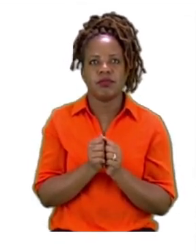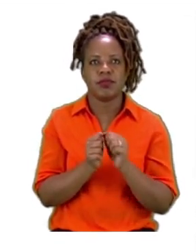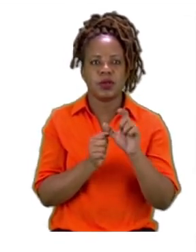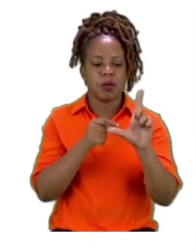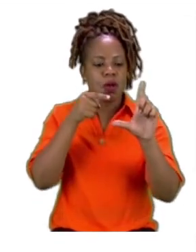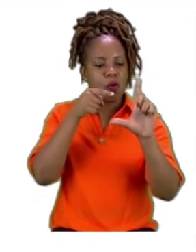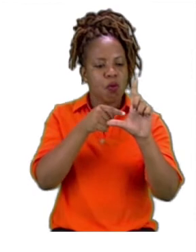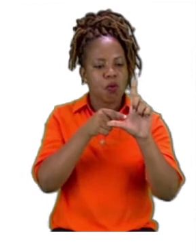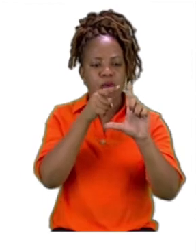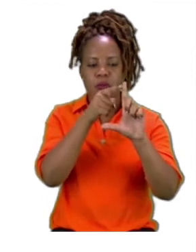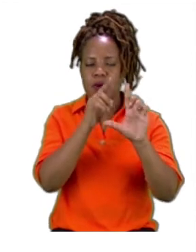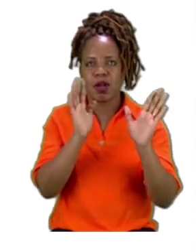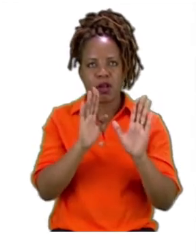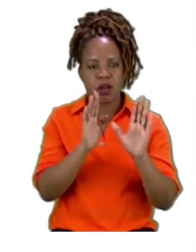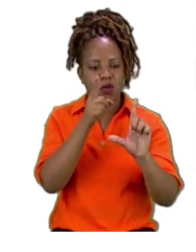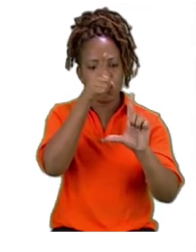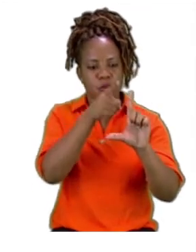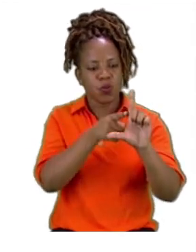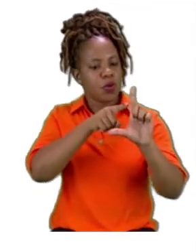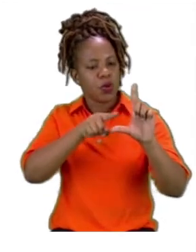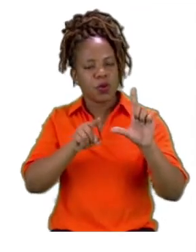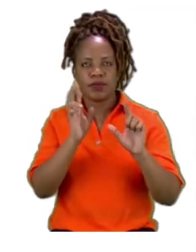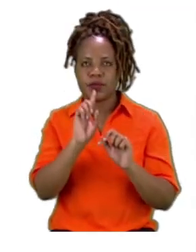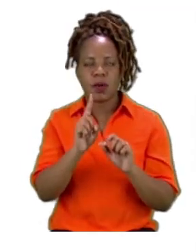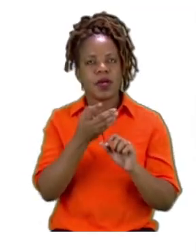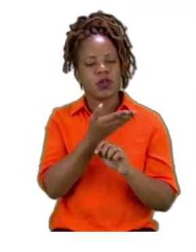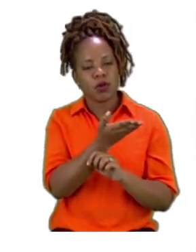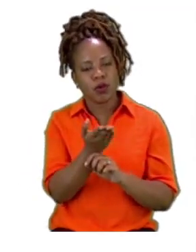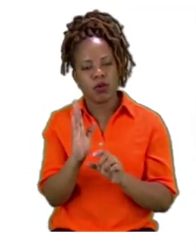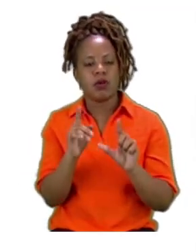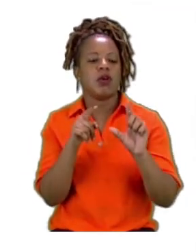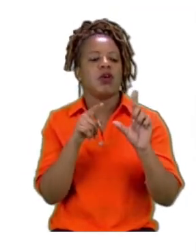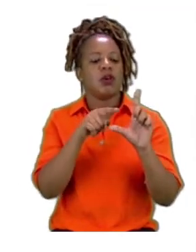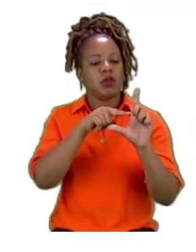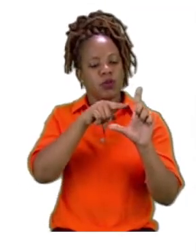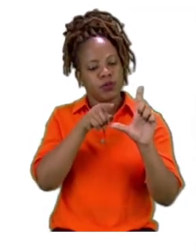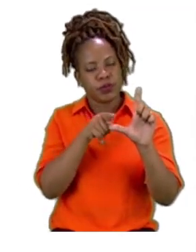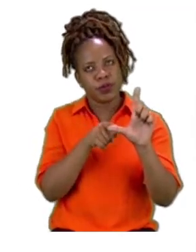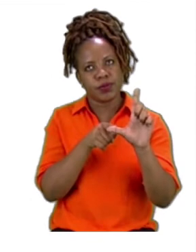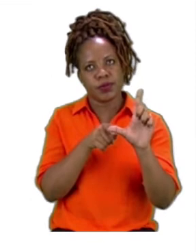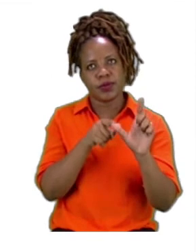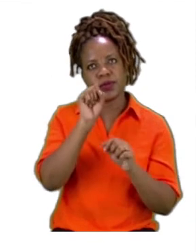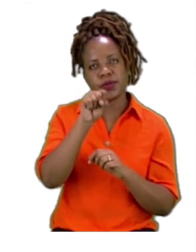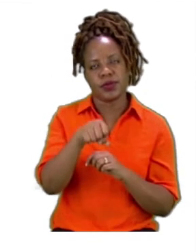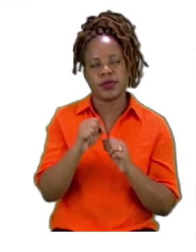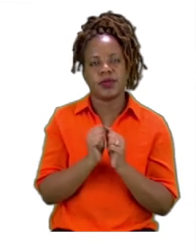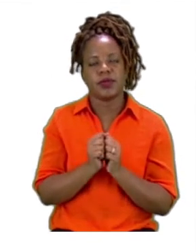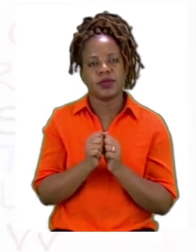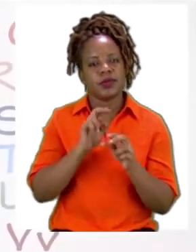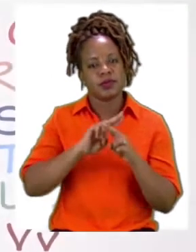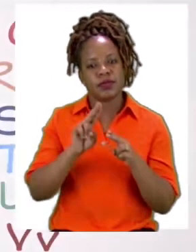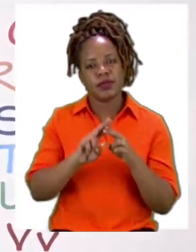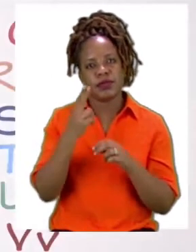and not a side. Take your time with both exercises. And I will see you soon after